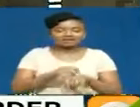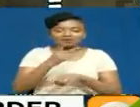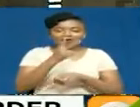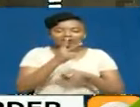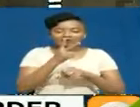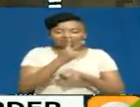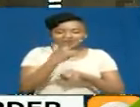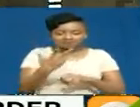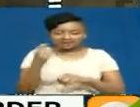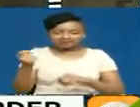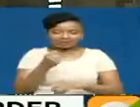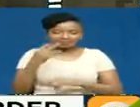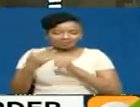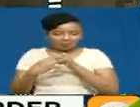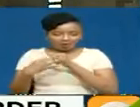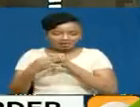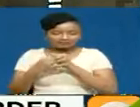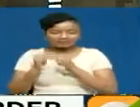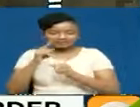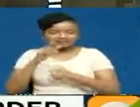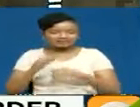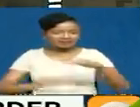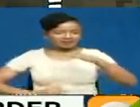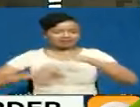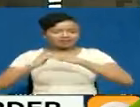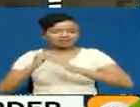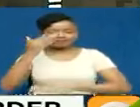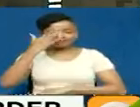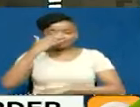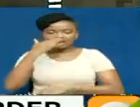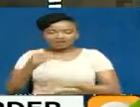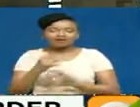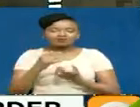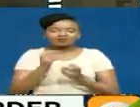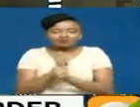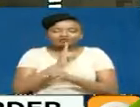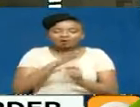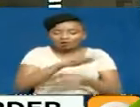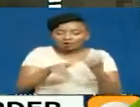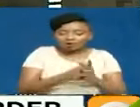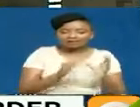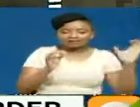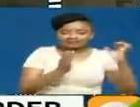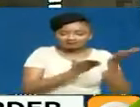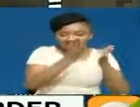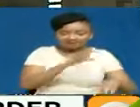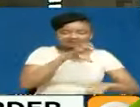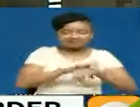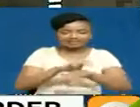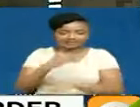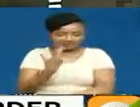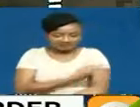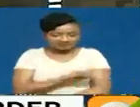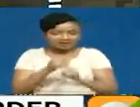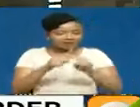23rd deadline when all state officers were required to get the jab. Now, with a surge in COVID-19 infections, the president is